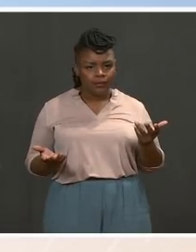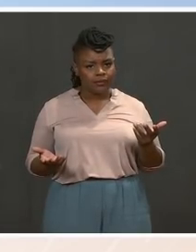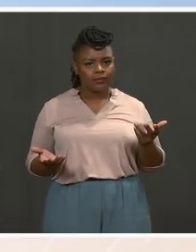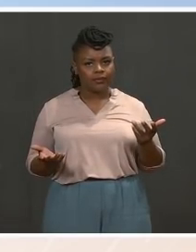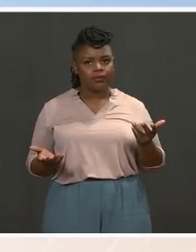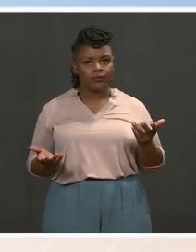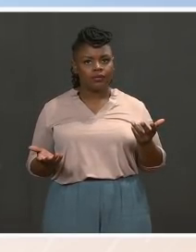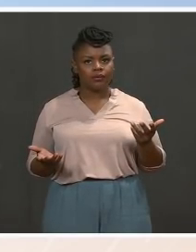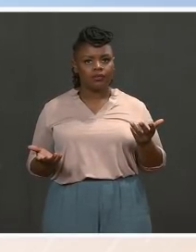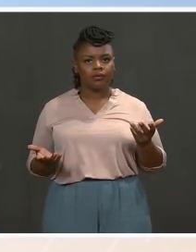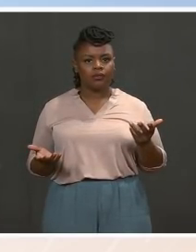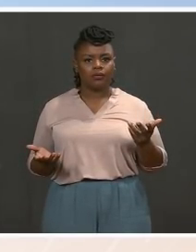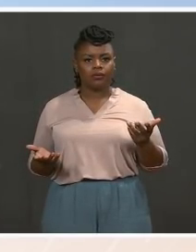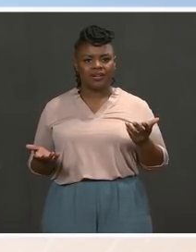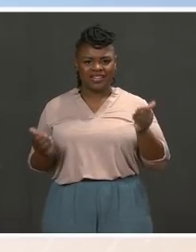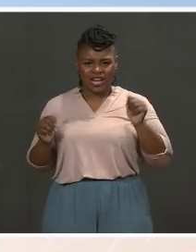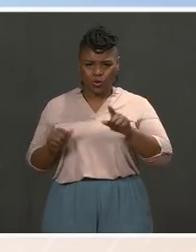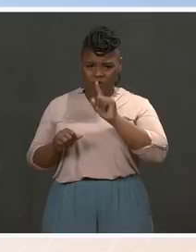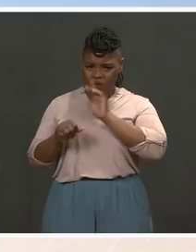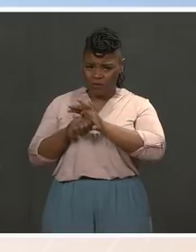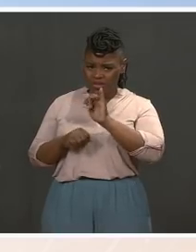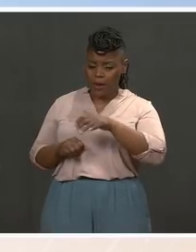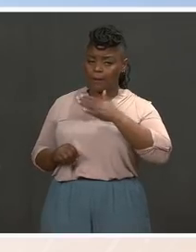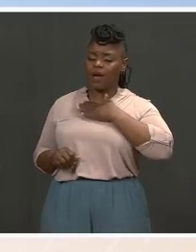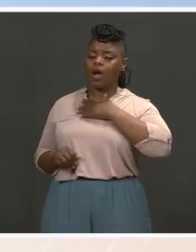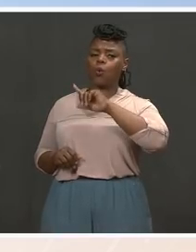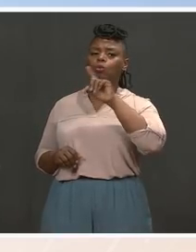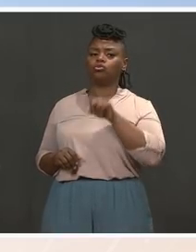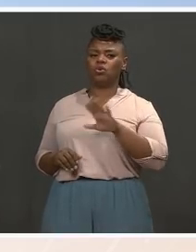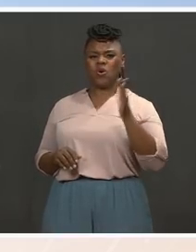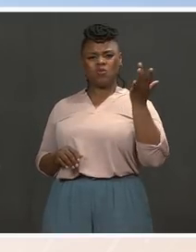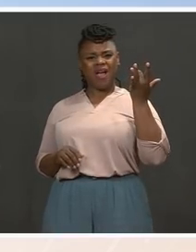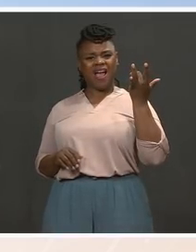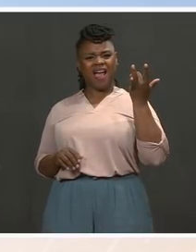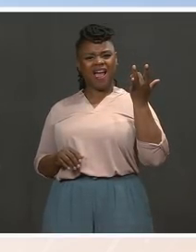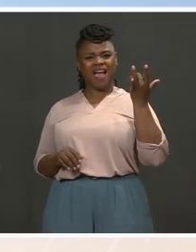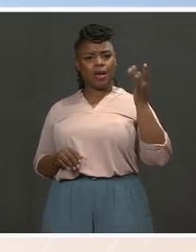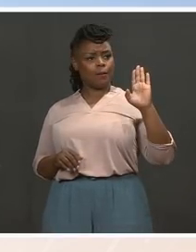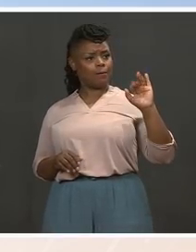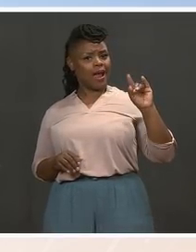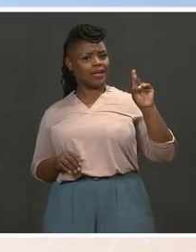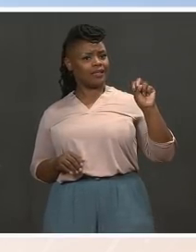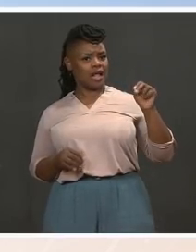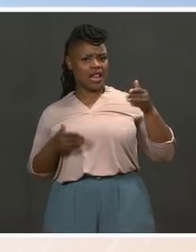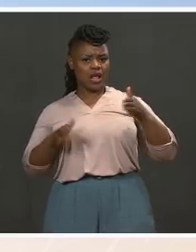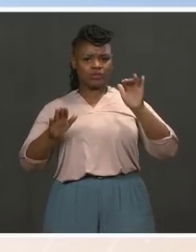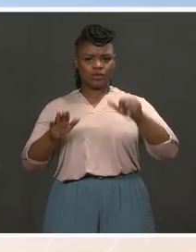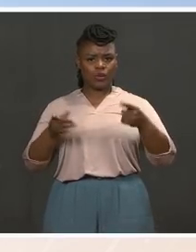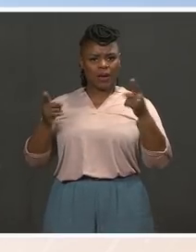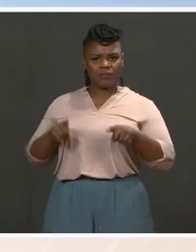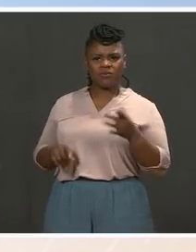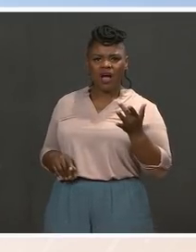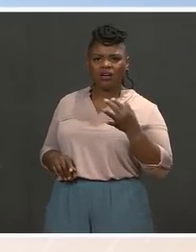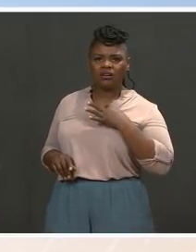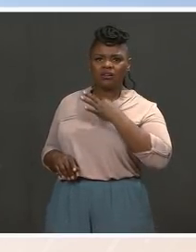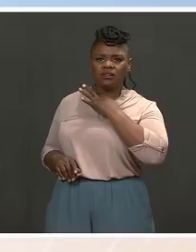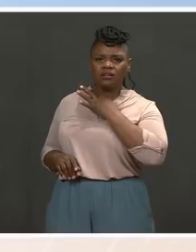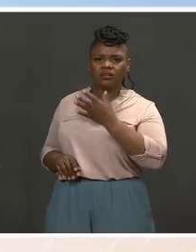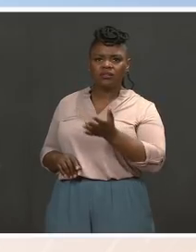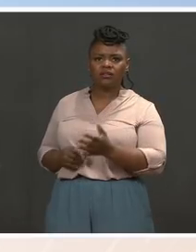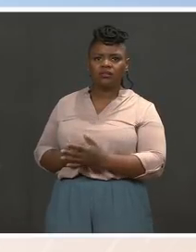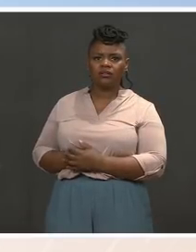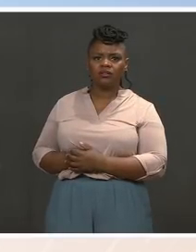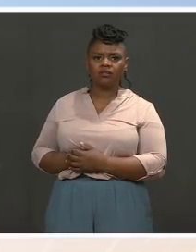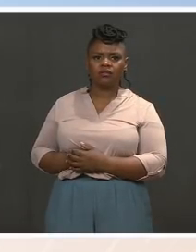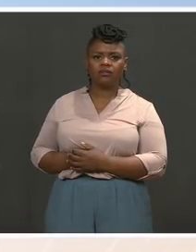And my question is, why would President Biden allow this to happen, especially considering the White House staff were led to believe that pot use would not be